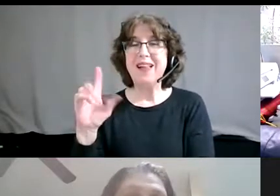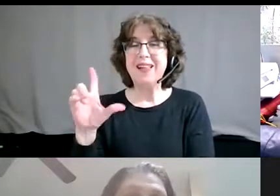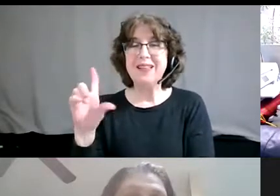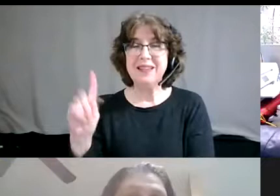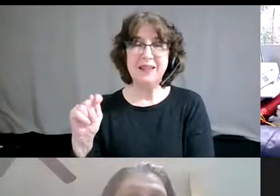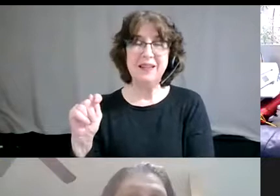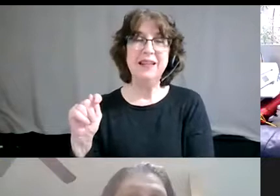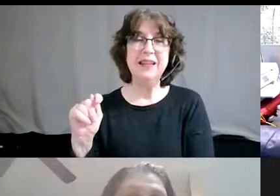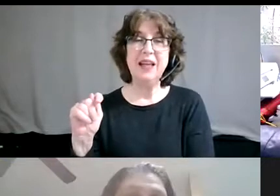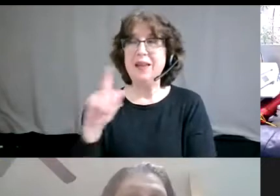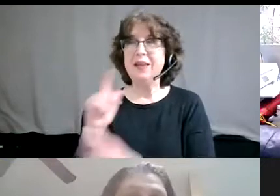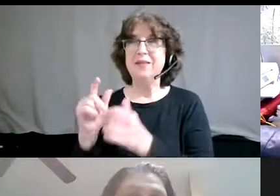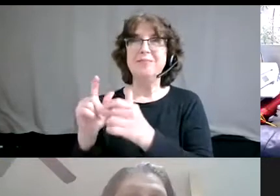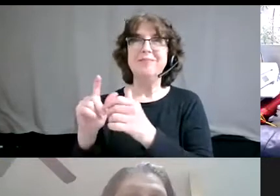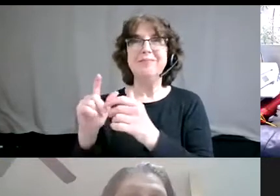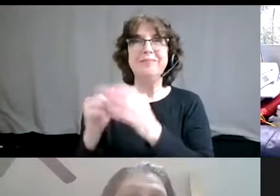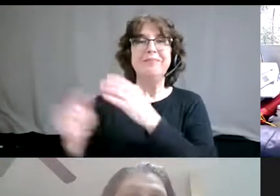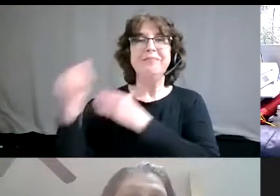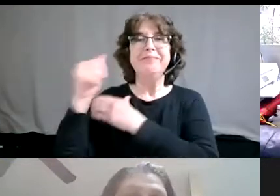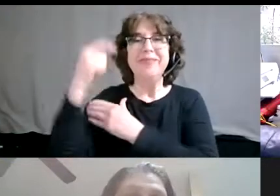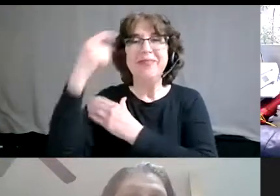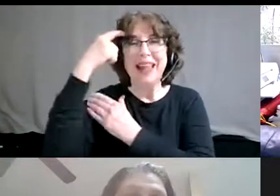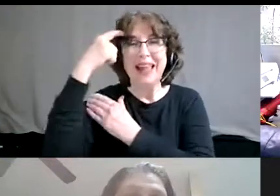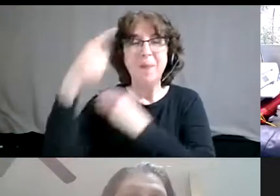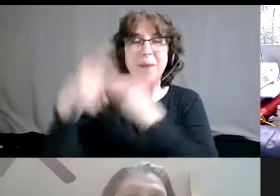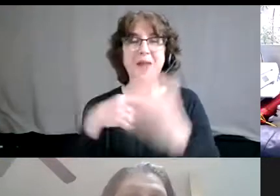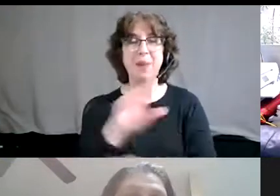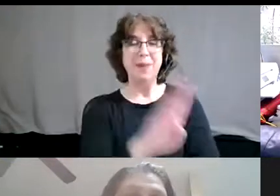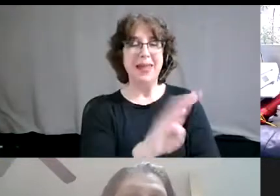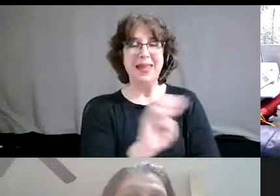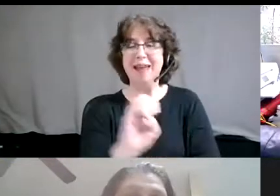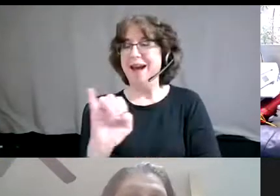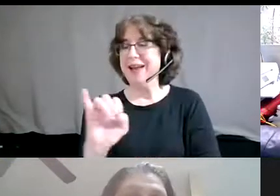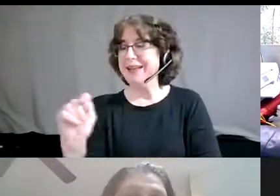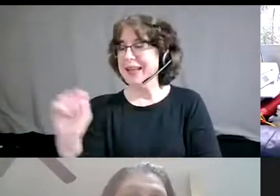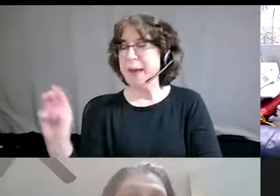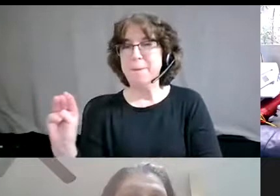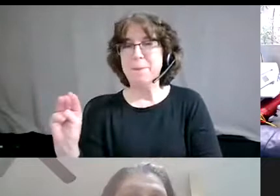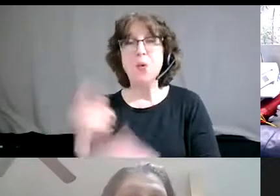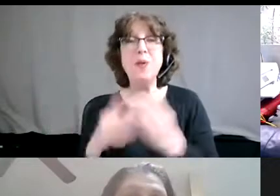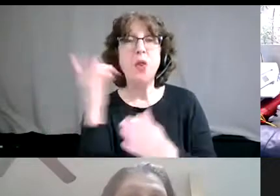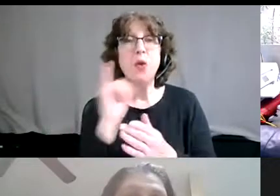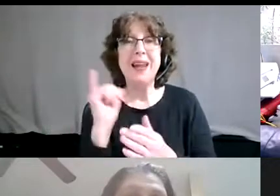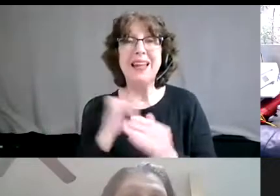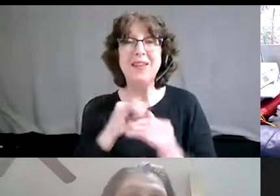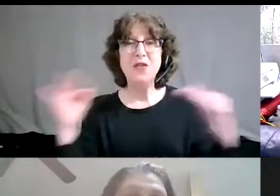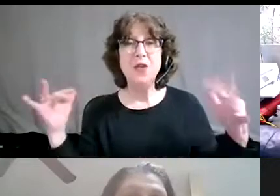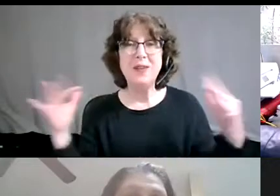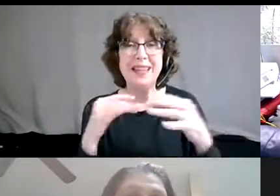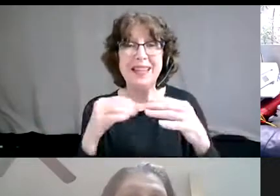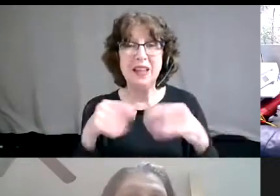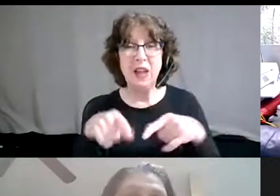of what we know as sort of, uh, uh, DEI TM, right. So like, what does it look like to have diversity in the workplace?